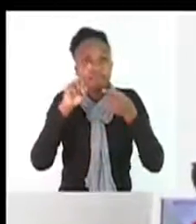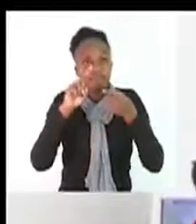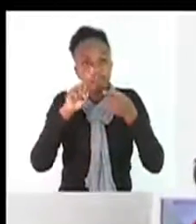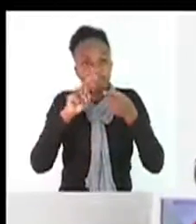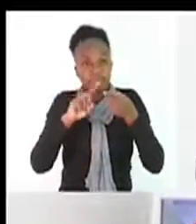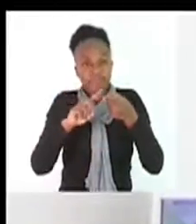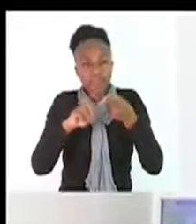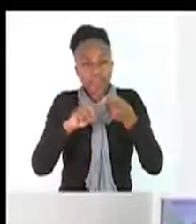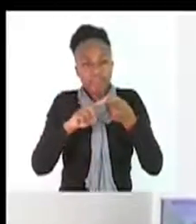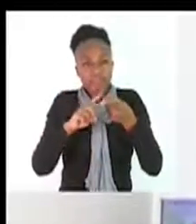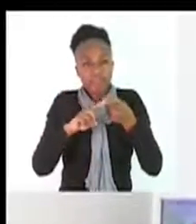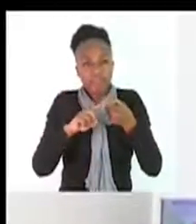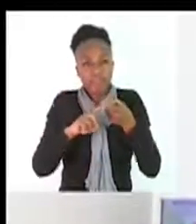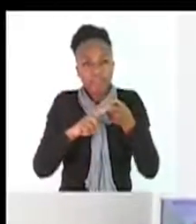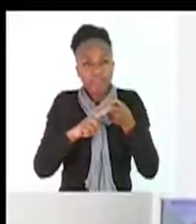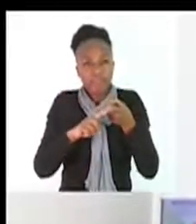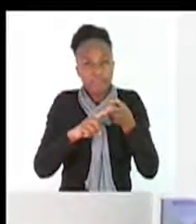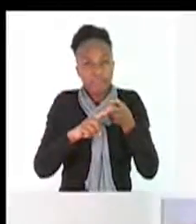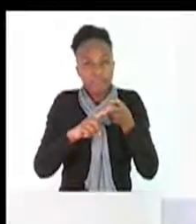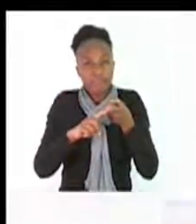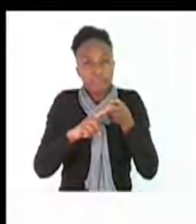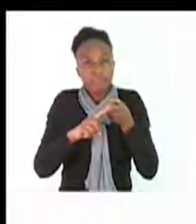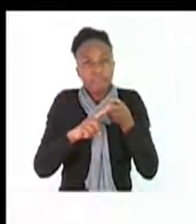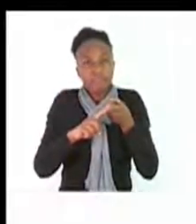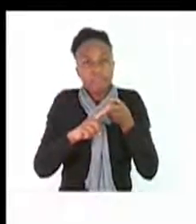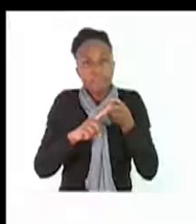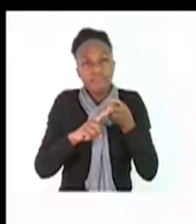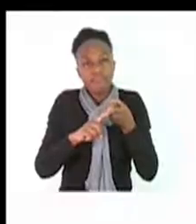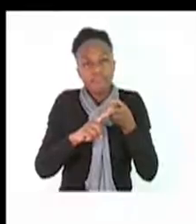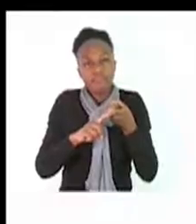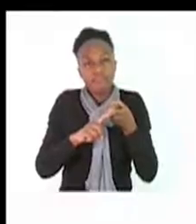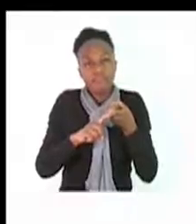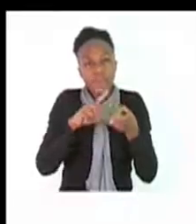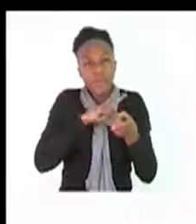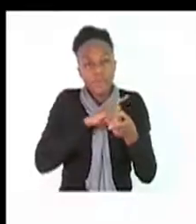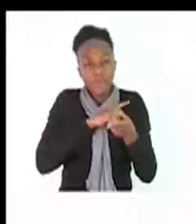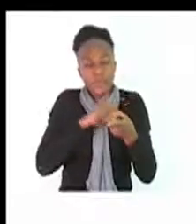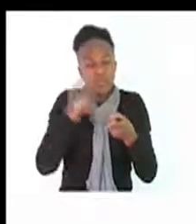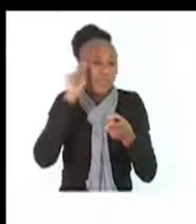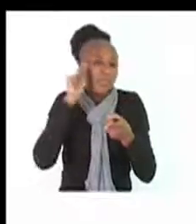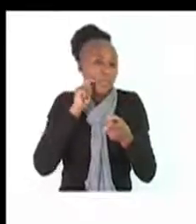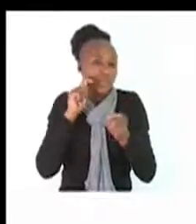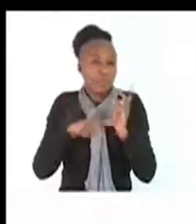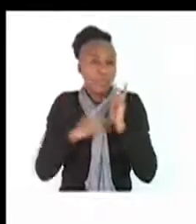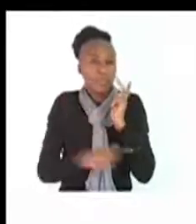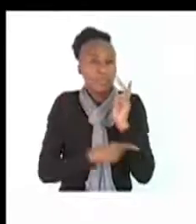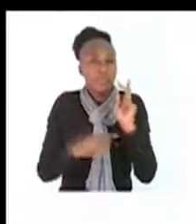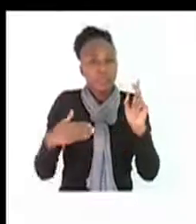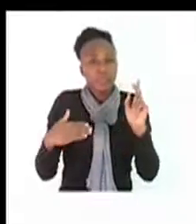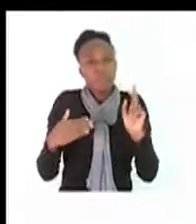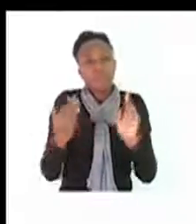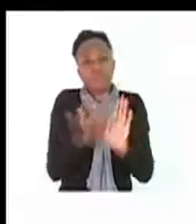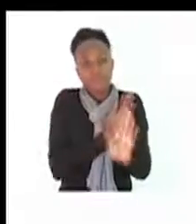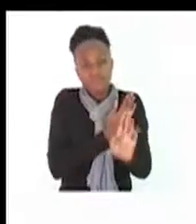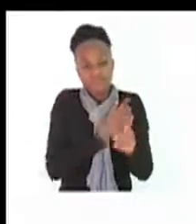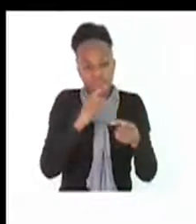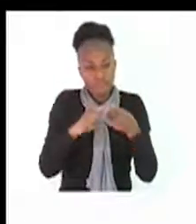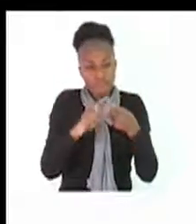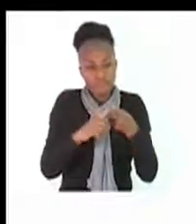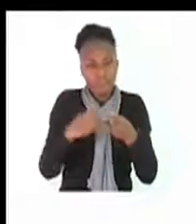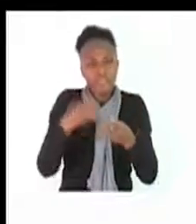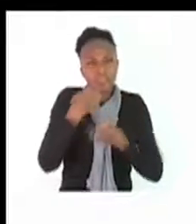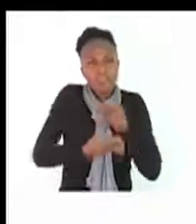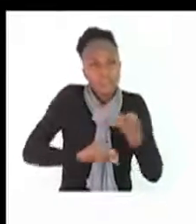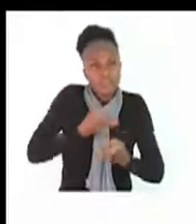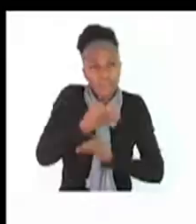So, these three reasons why teenage pregnancy should be prevented are for economic reasons.